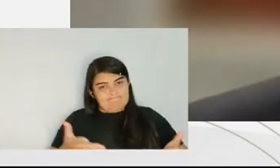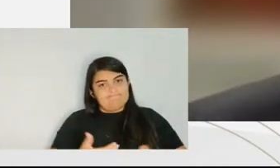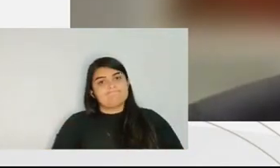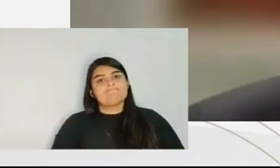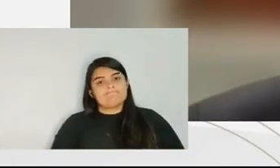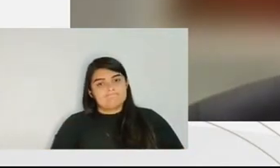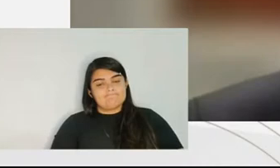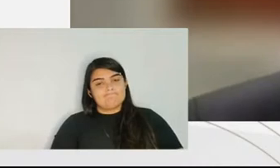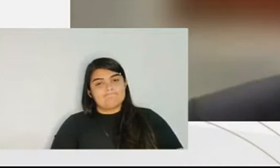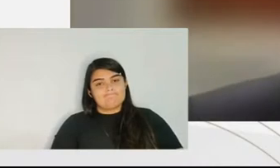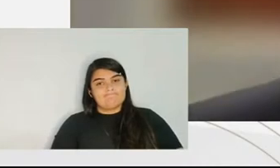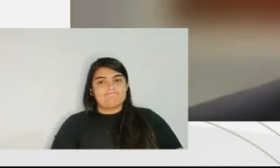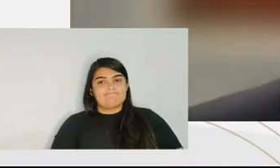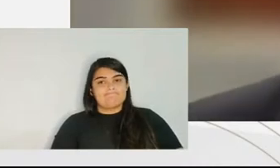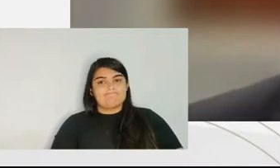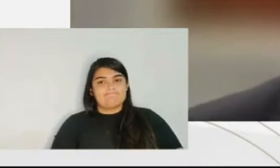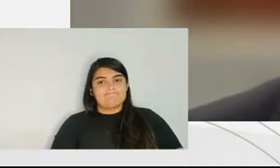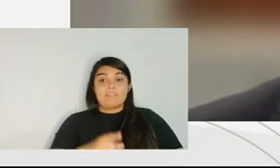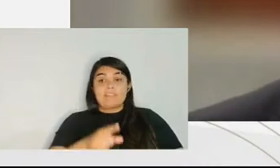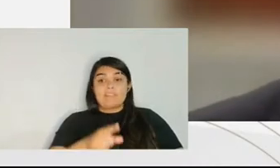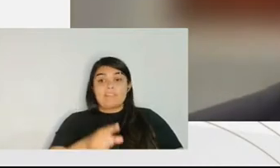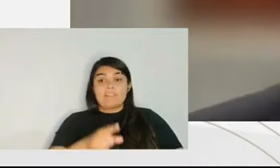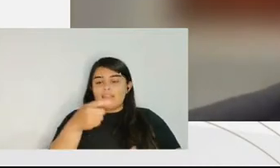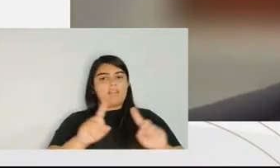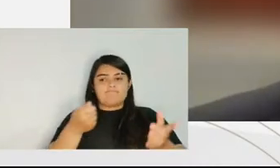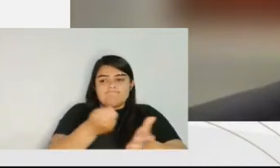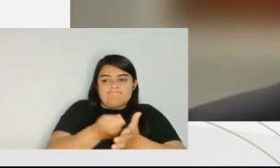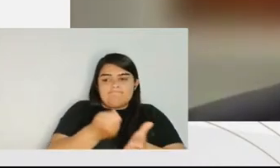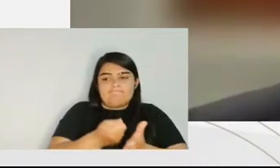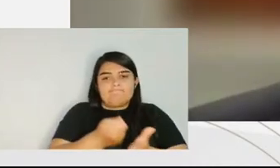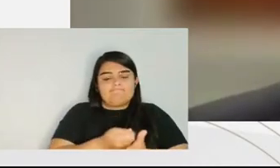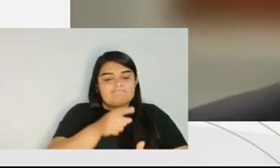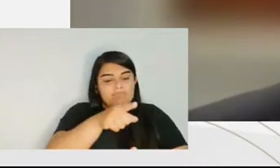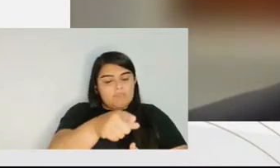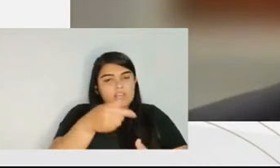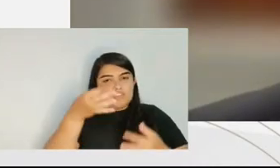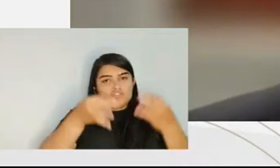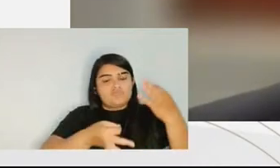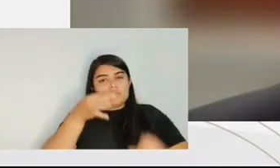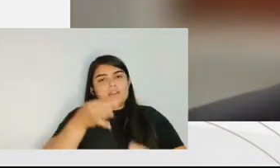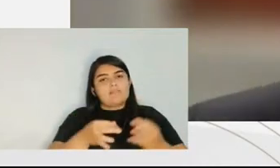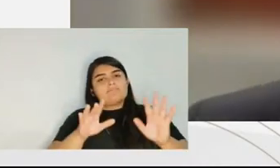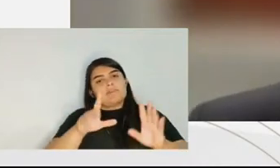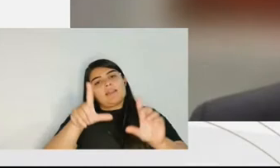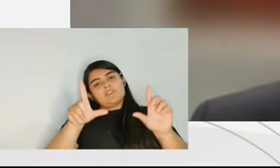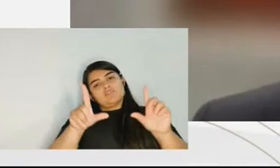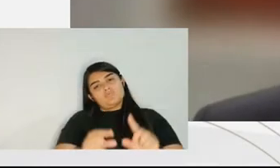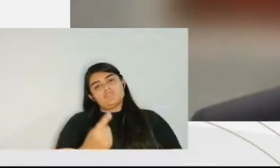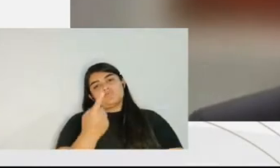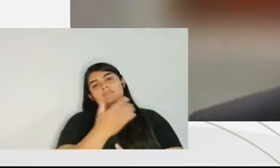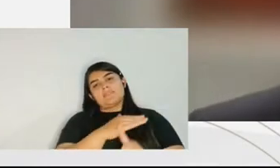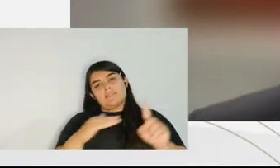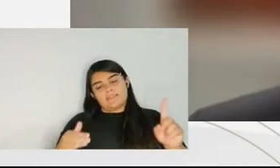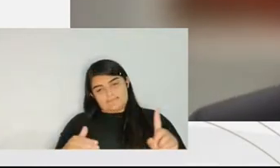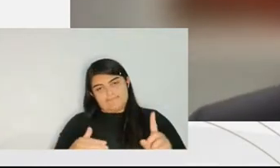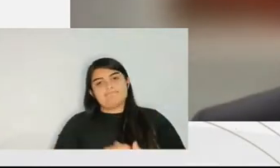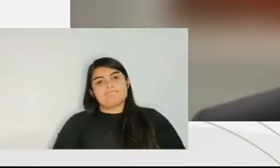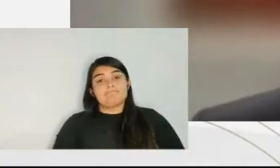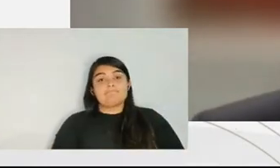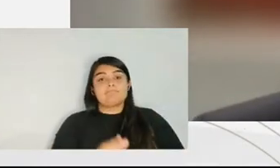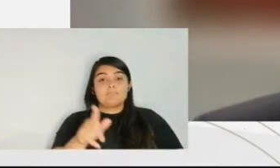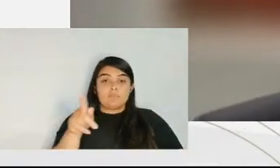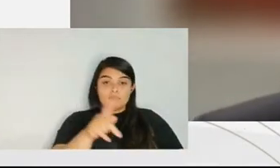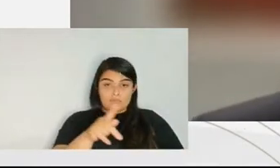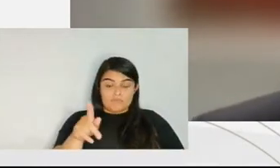stimulating sentencing bargaining, not with the same penalty